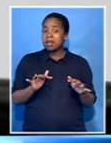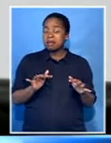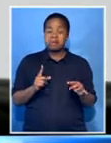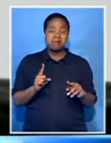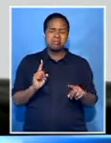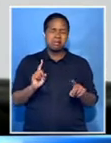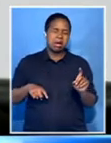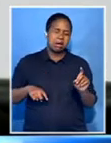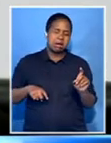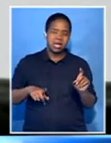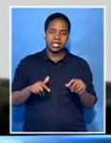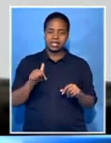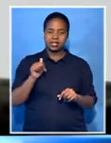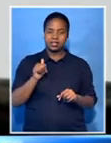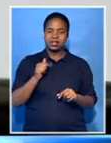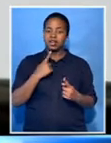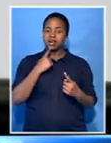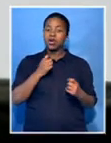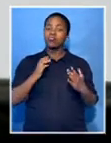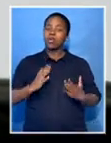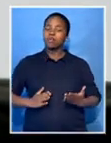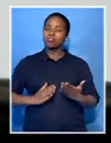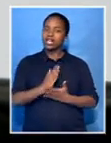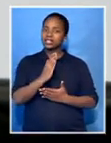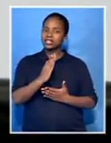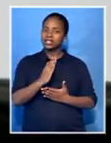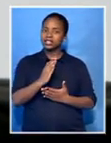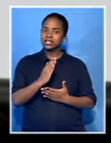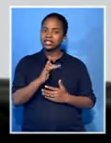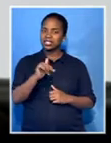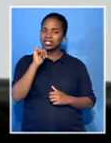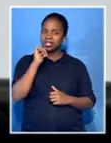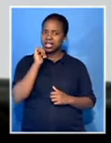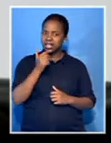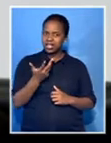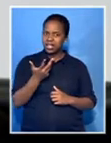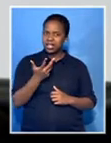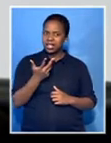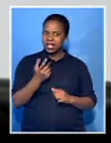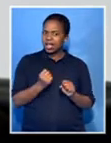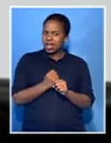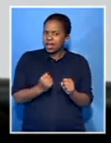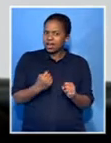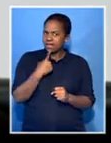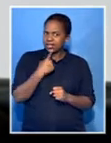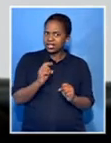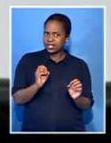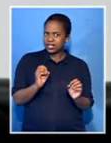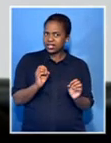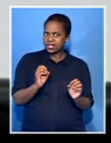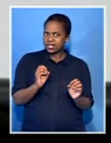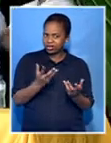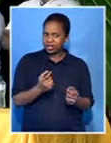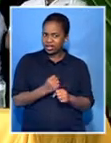Human Rights Commission yesterday and accused me of something that could have been proven in two